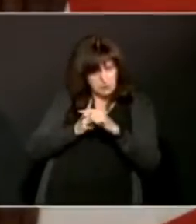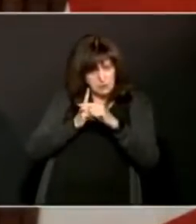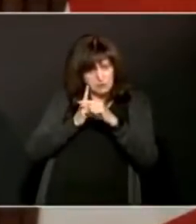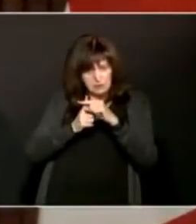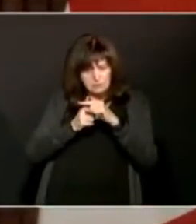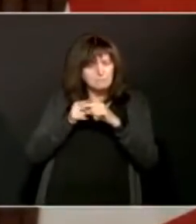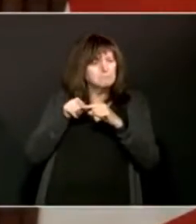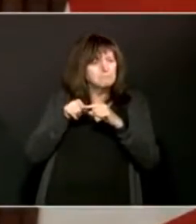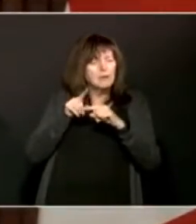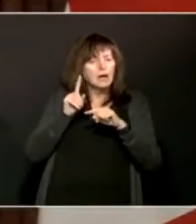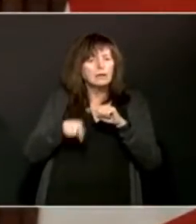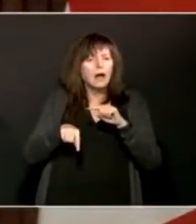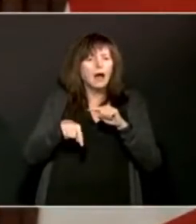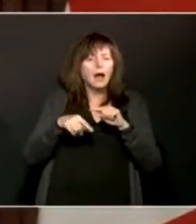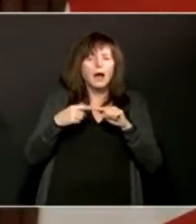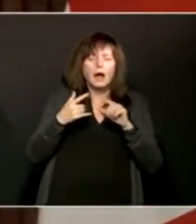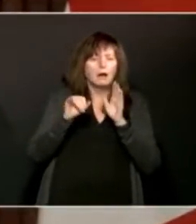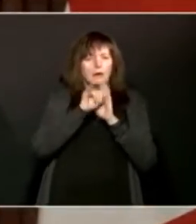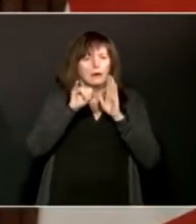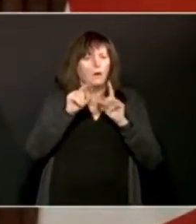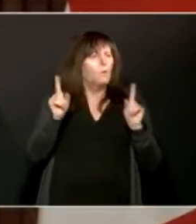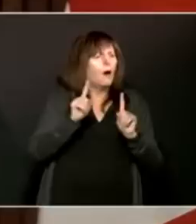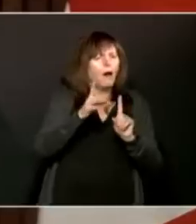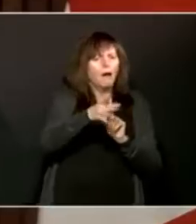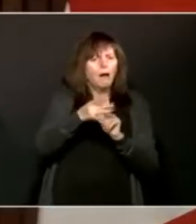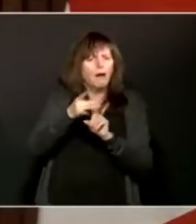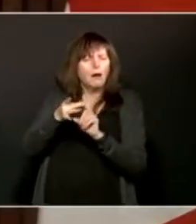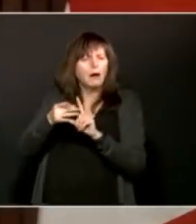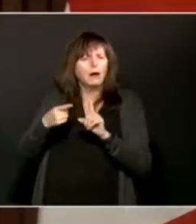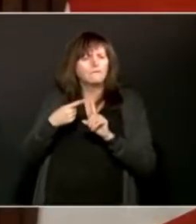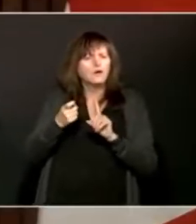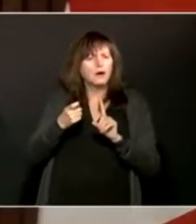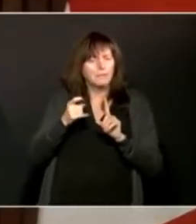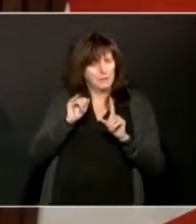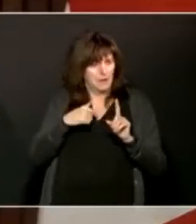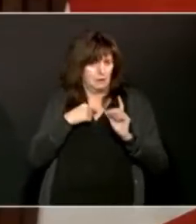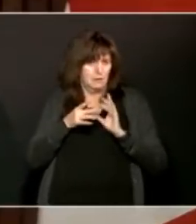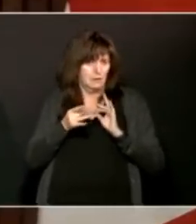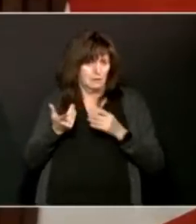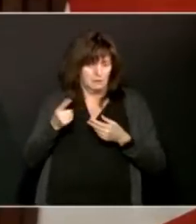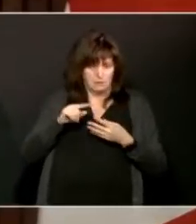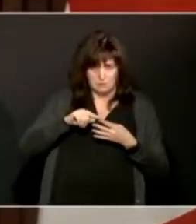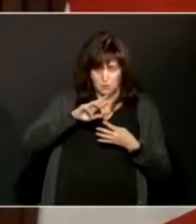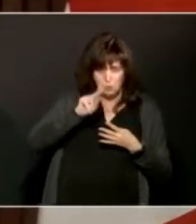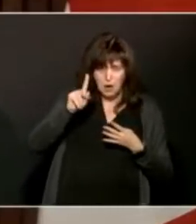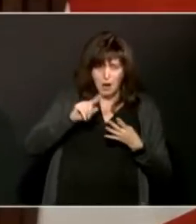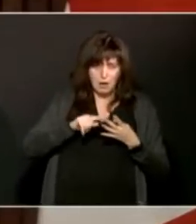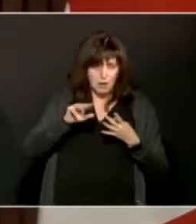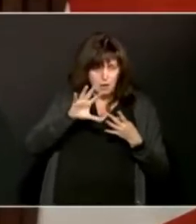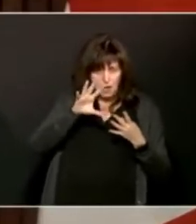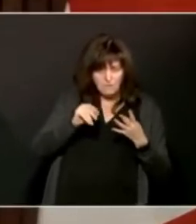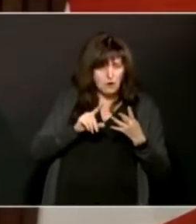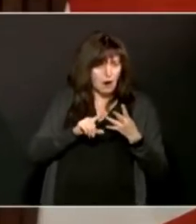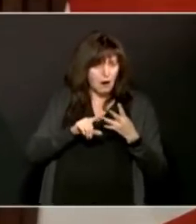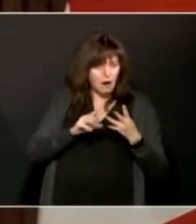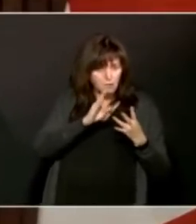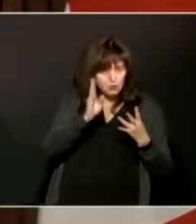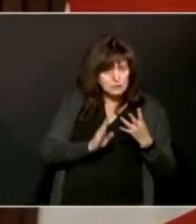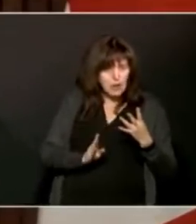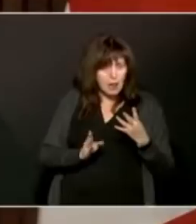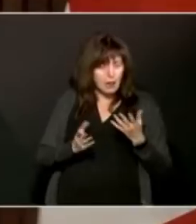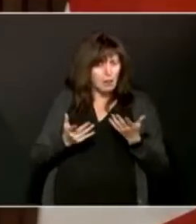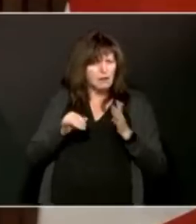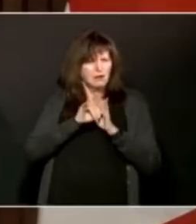is they're not the characteristic UK, South African, or Brazilian. Do we, you know, I